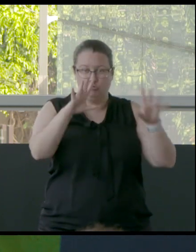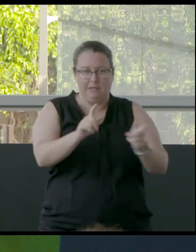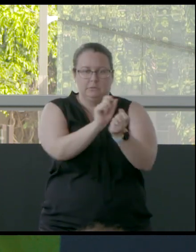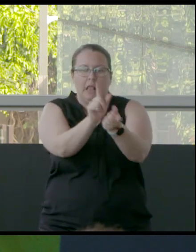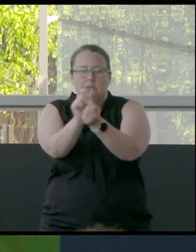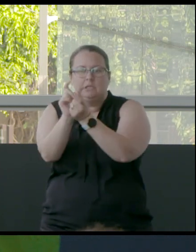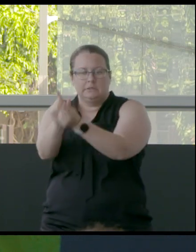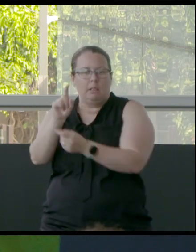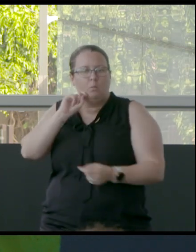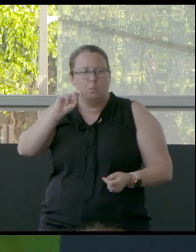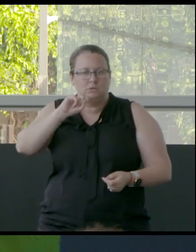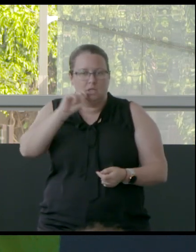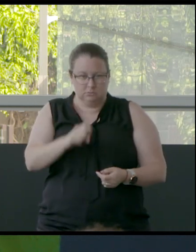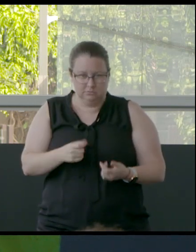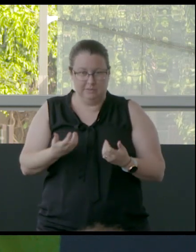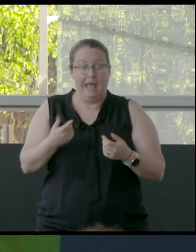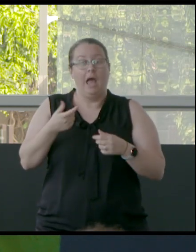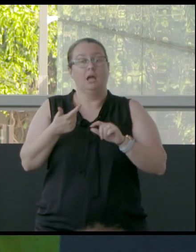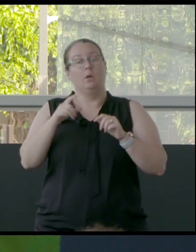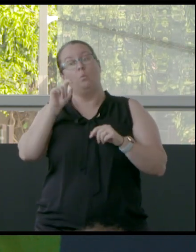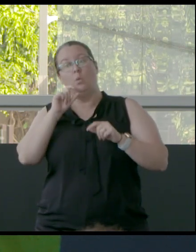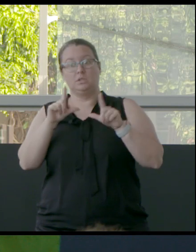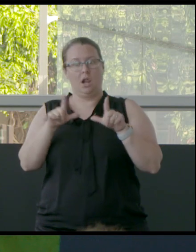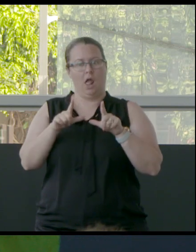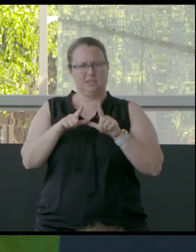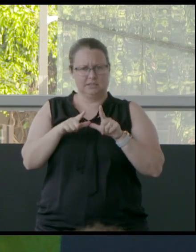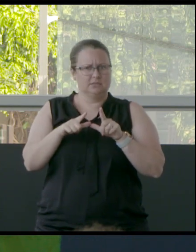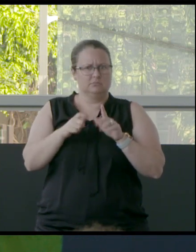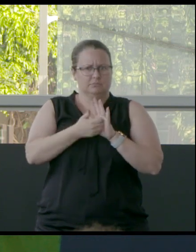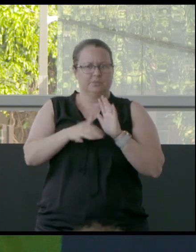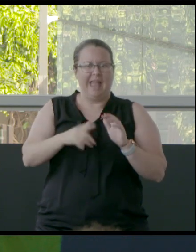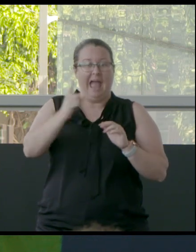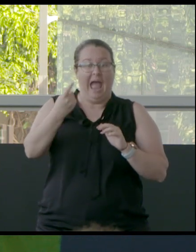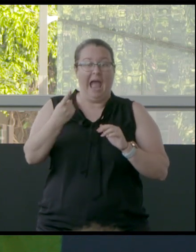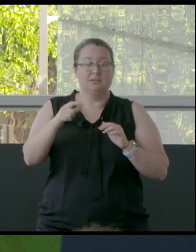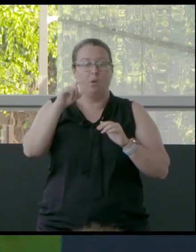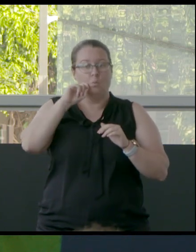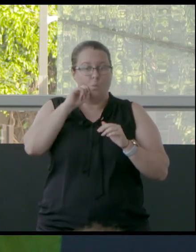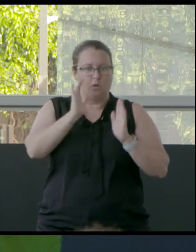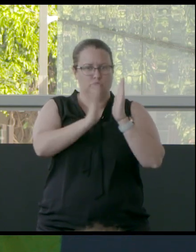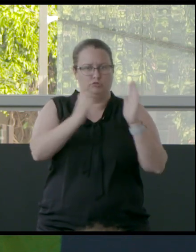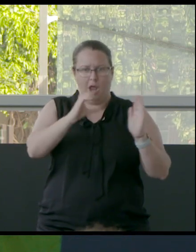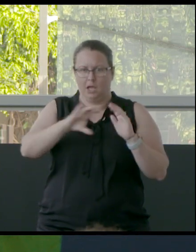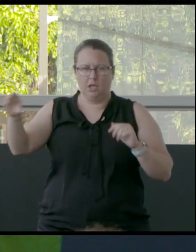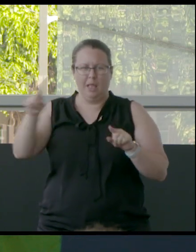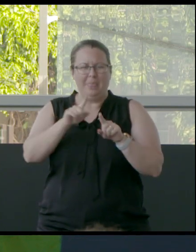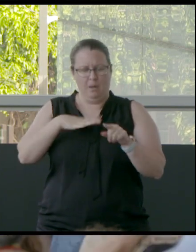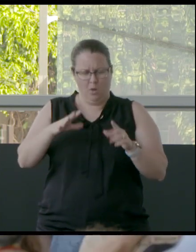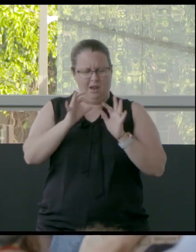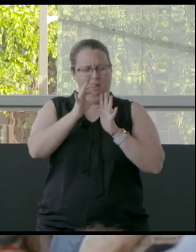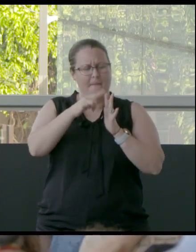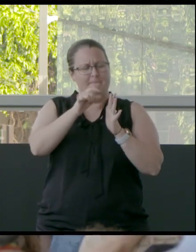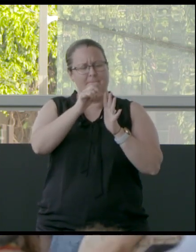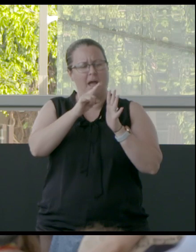licences are going for a lot of money. And they're trucking water into Menindee and thinking about a pipeline from Broken Hill.